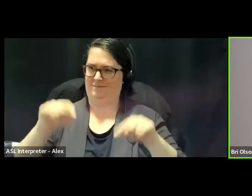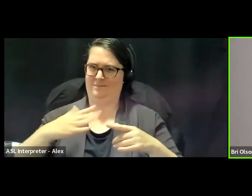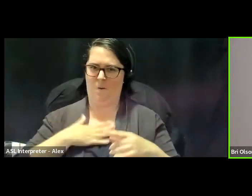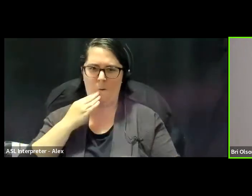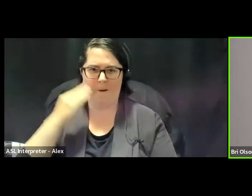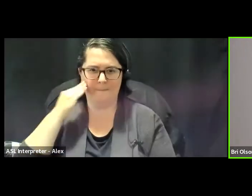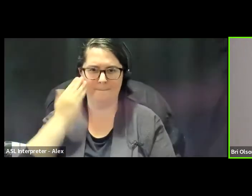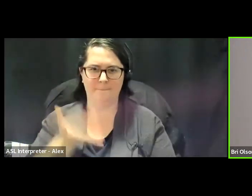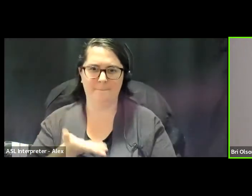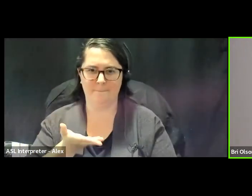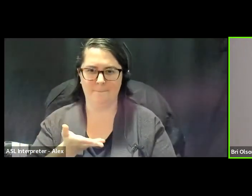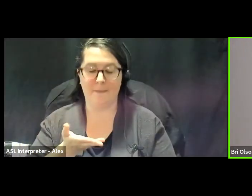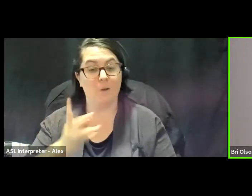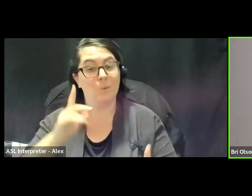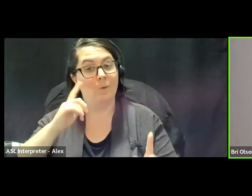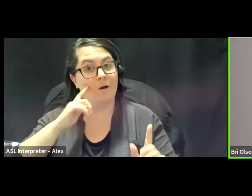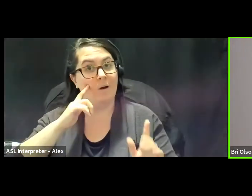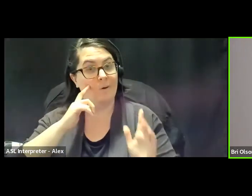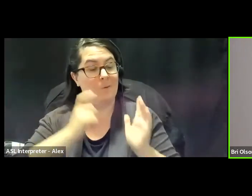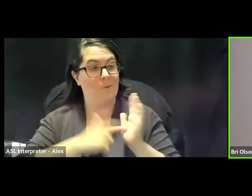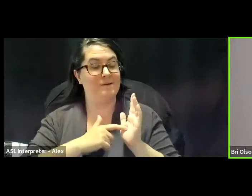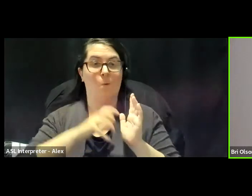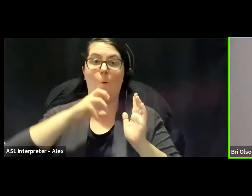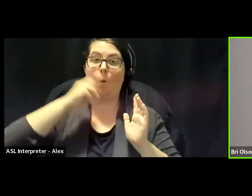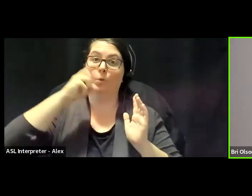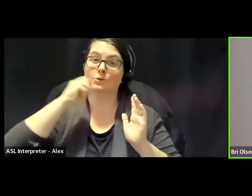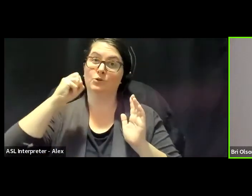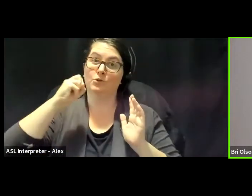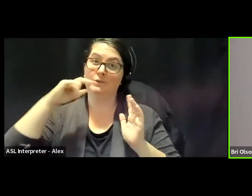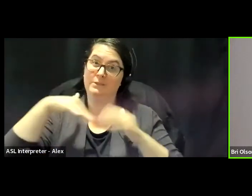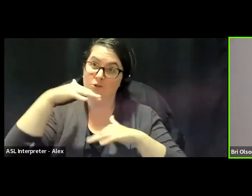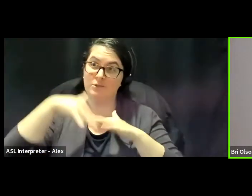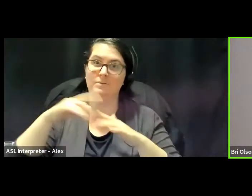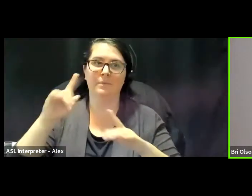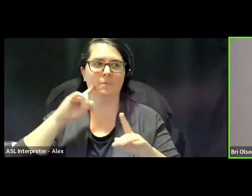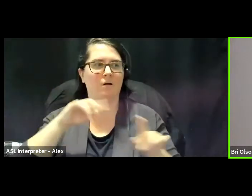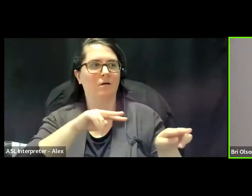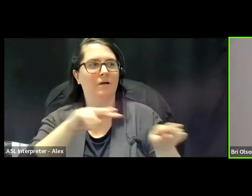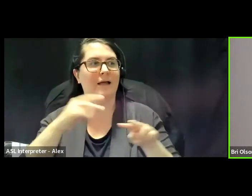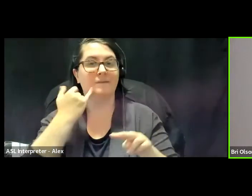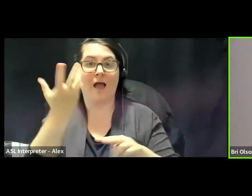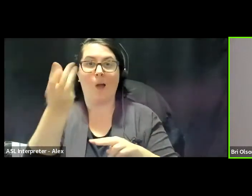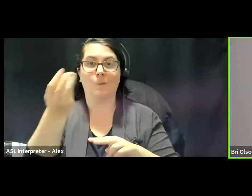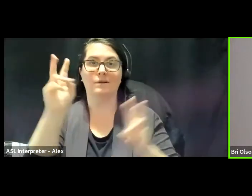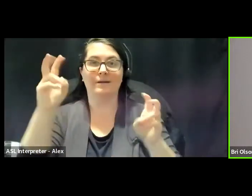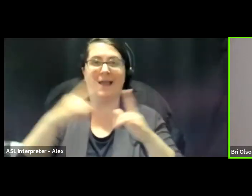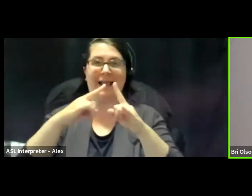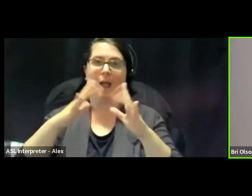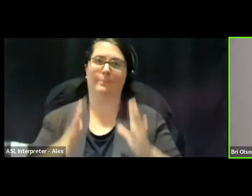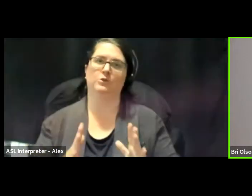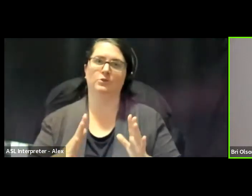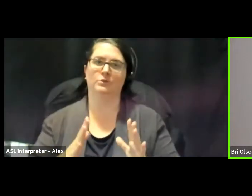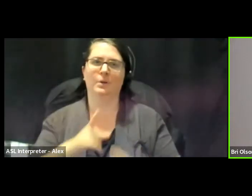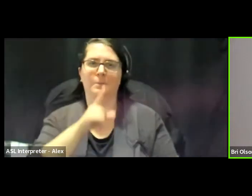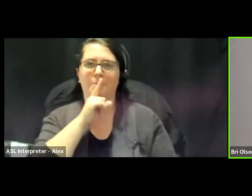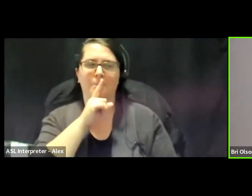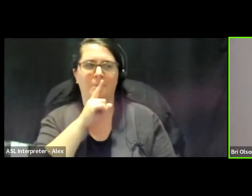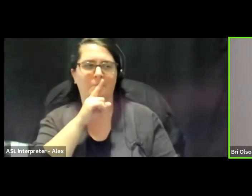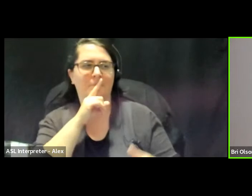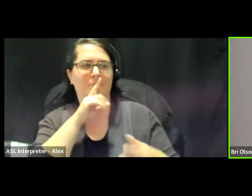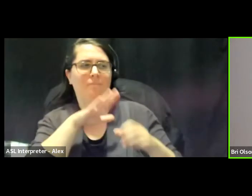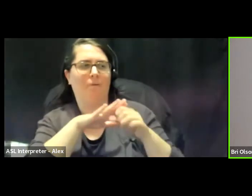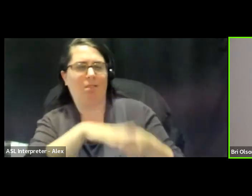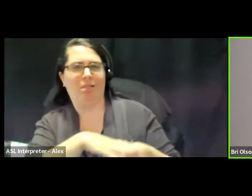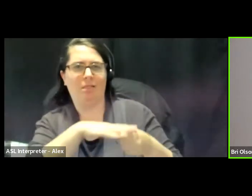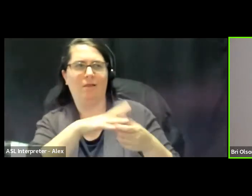often hear older indigenous people referring to people living outside as campers, and not saying like, you know,